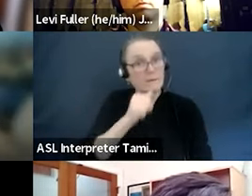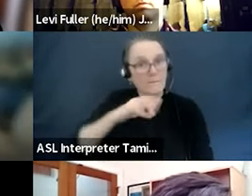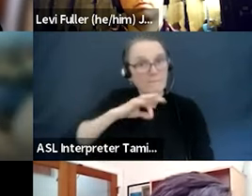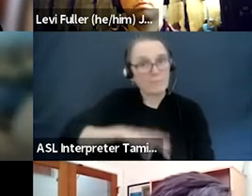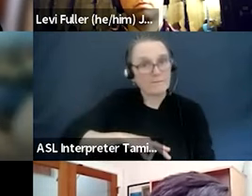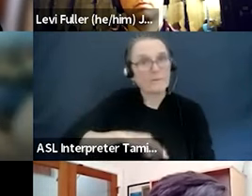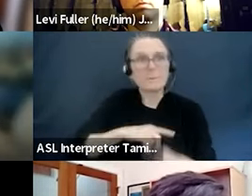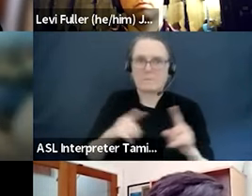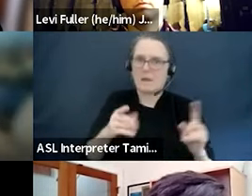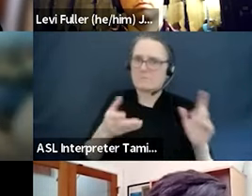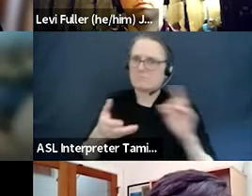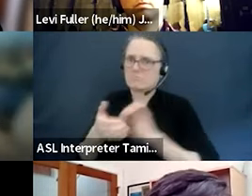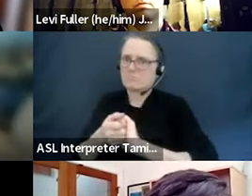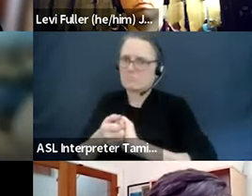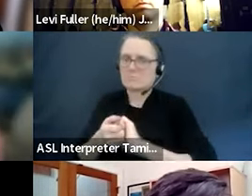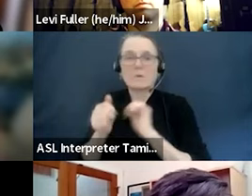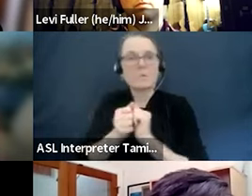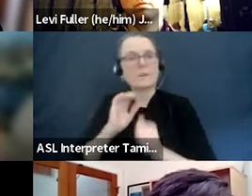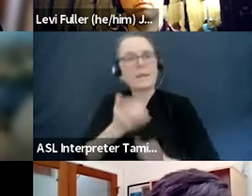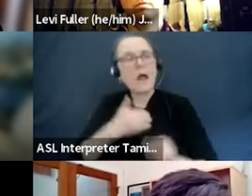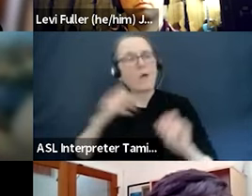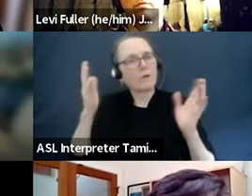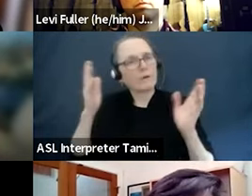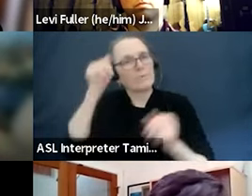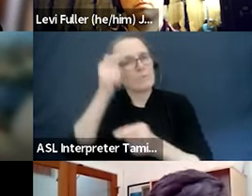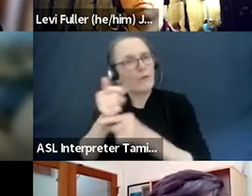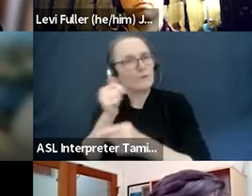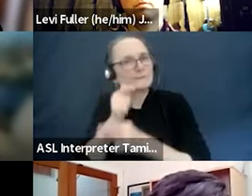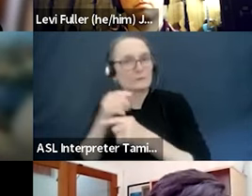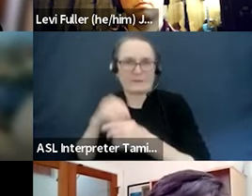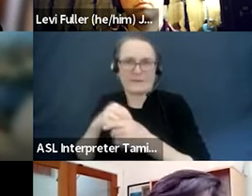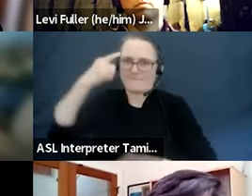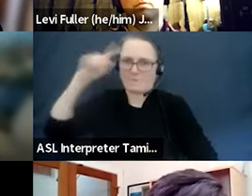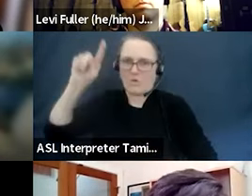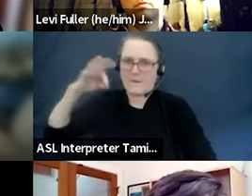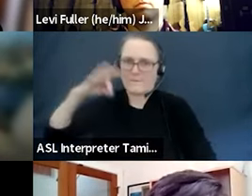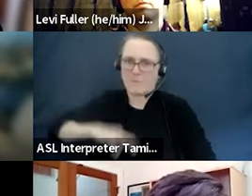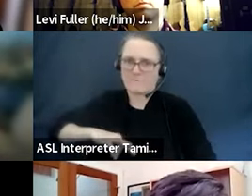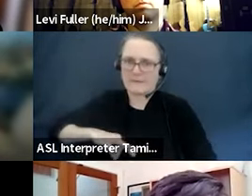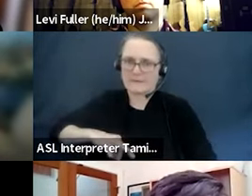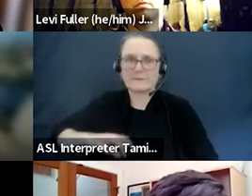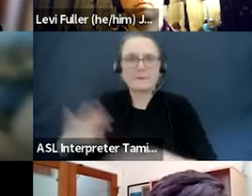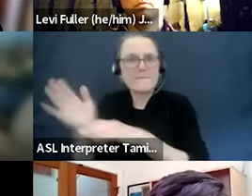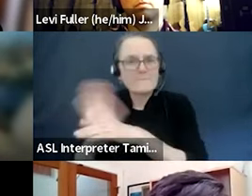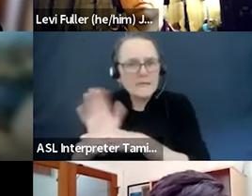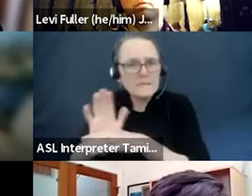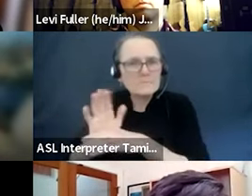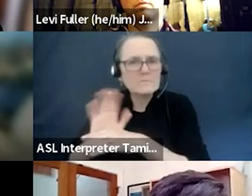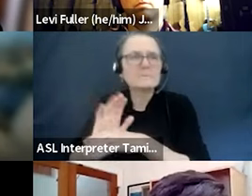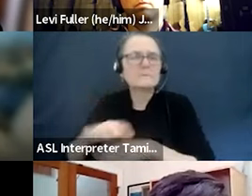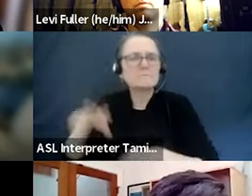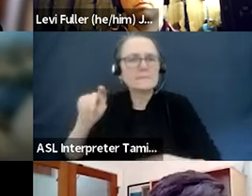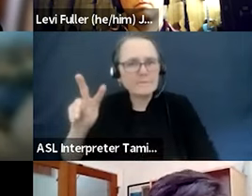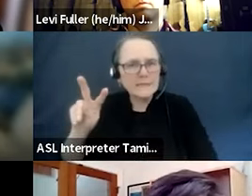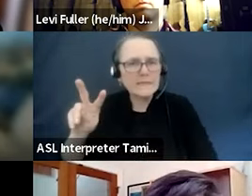and nightclubs and all of that, because it was through the power of that cross-sector communication and advocacy that